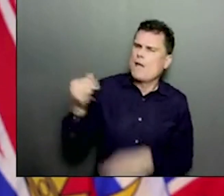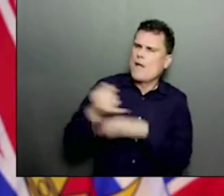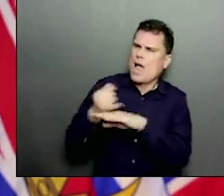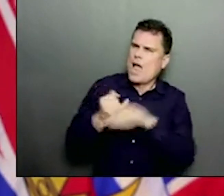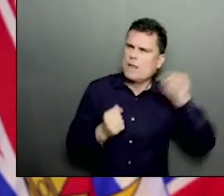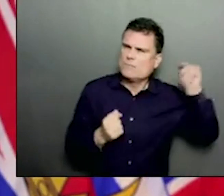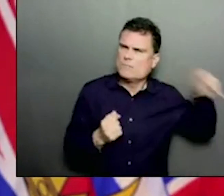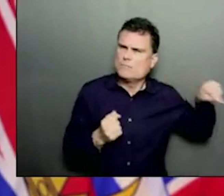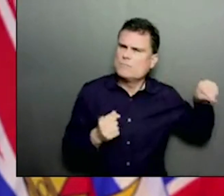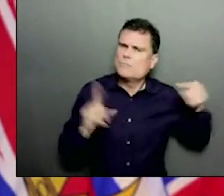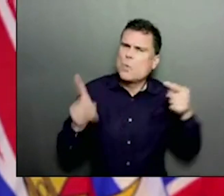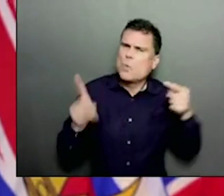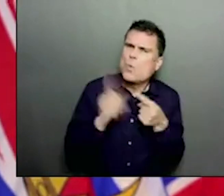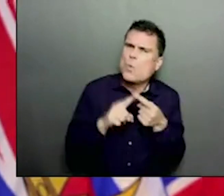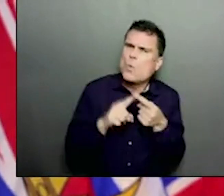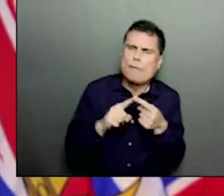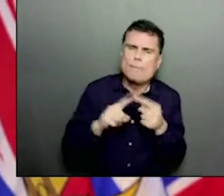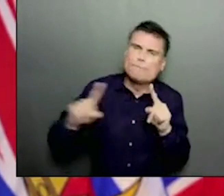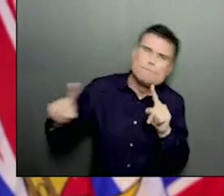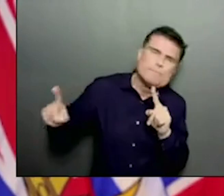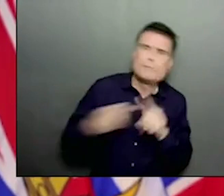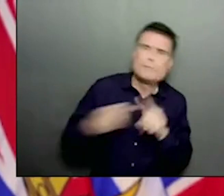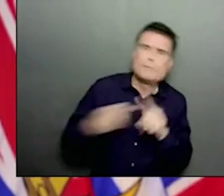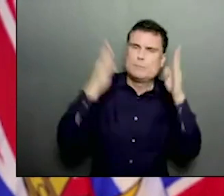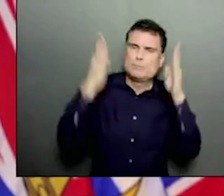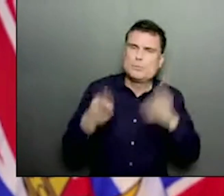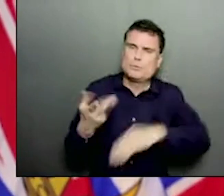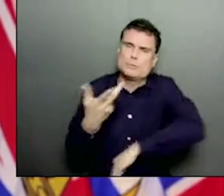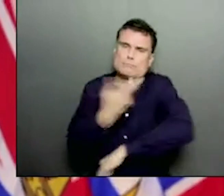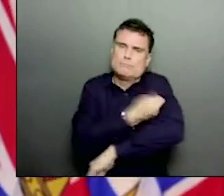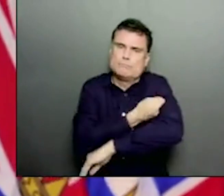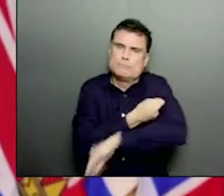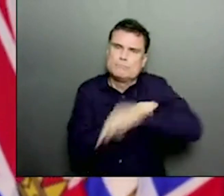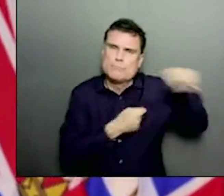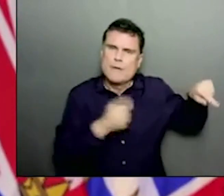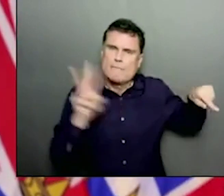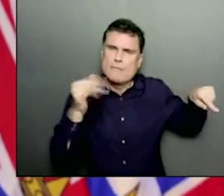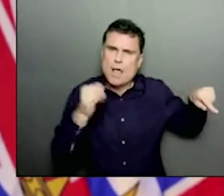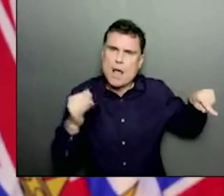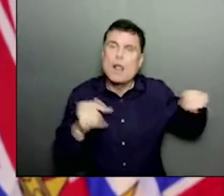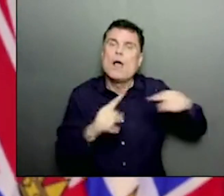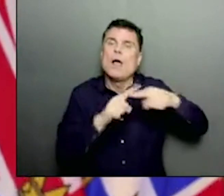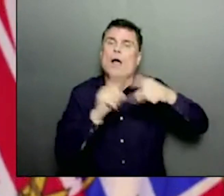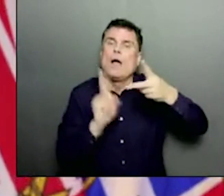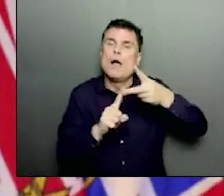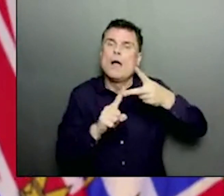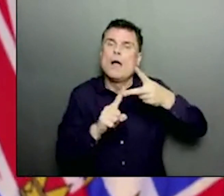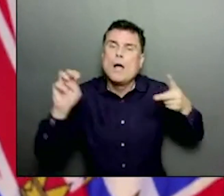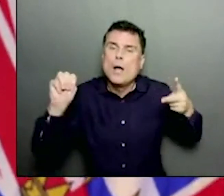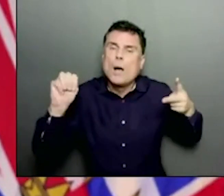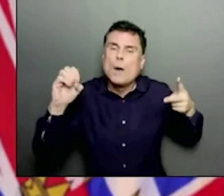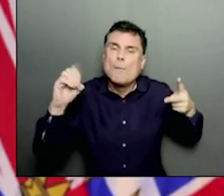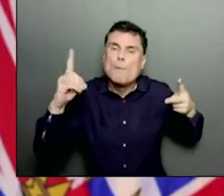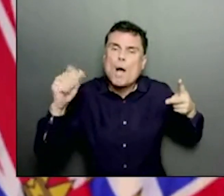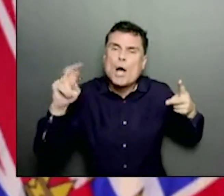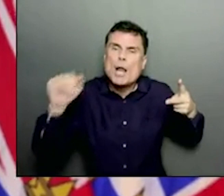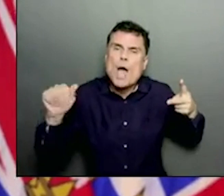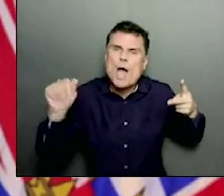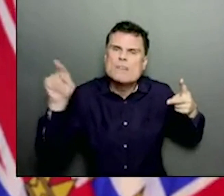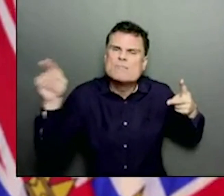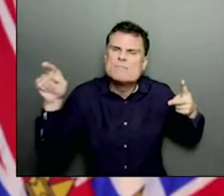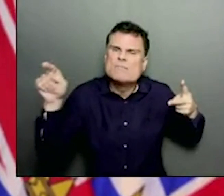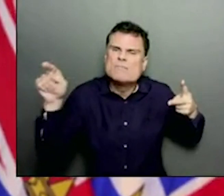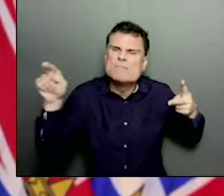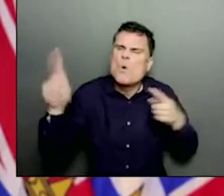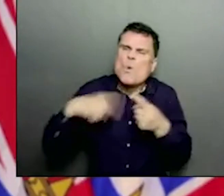here. And I'm thinking about, like, if you're able to give people in long-term care homes, if they're the first priority residents there, roughly when might a